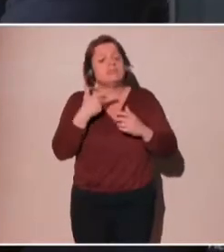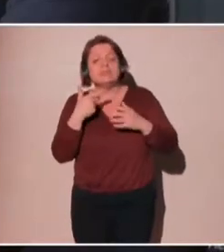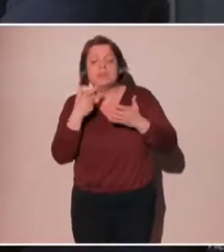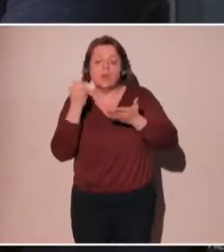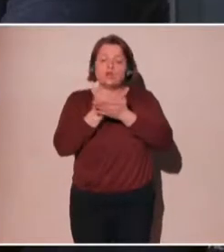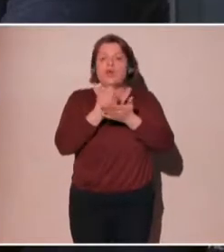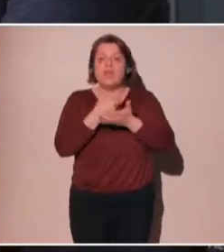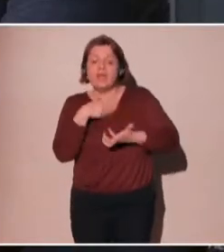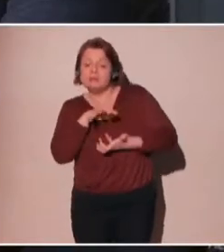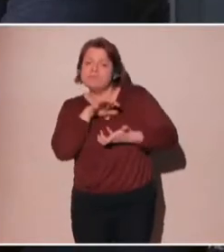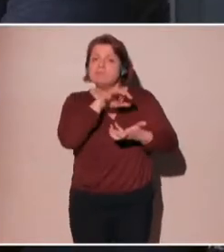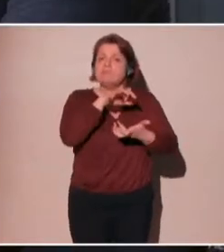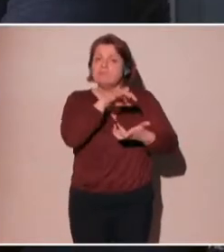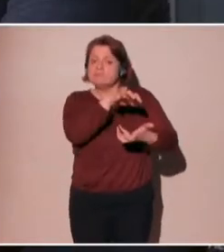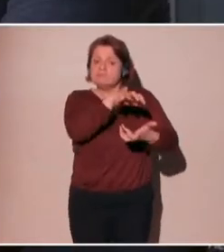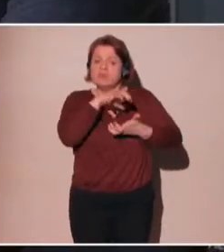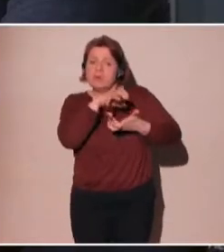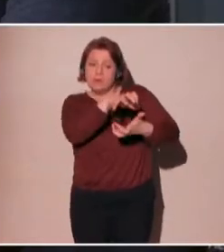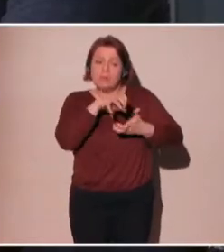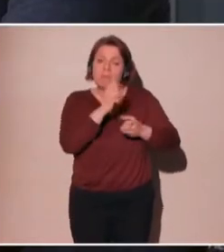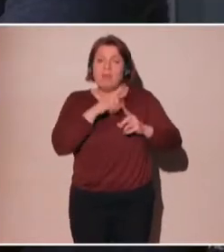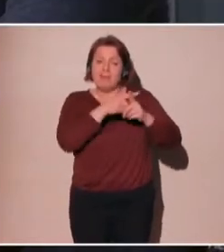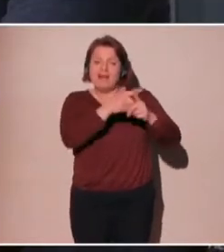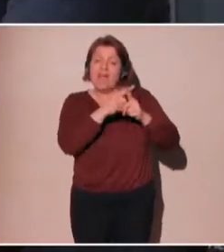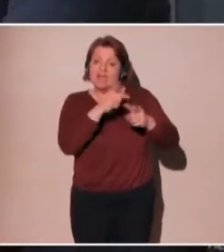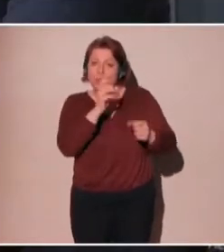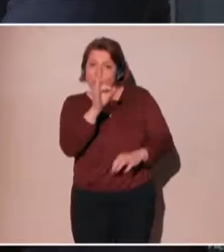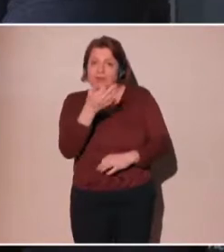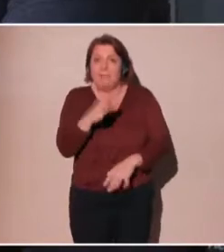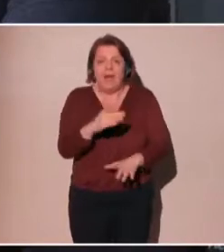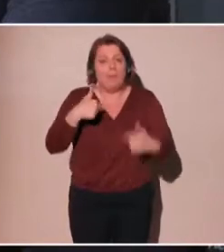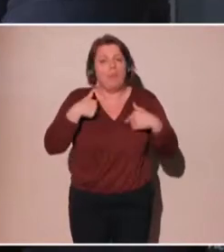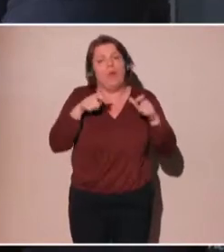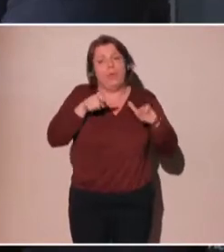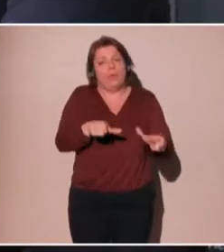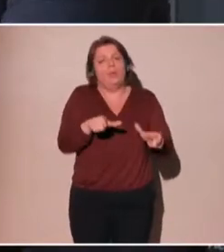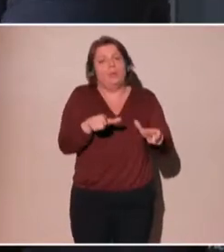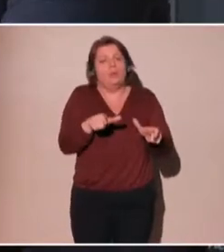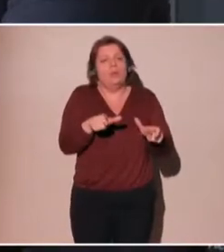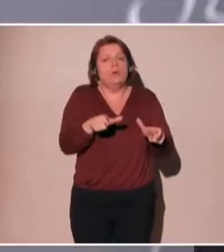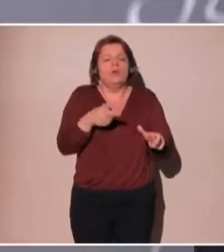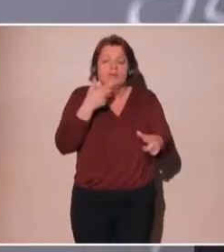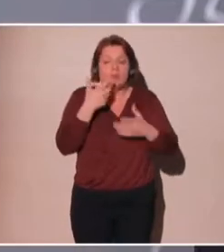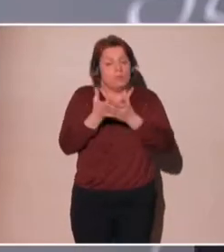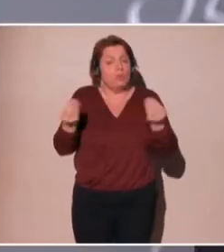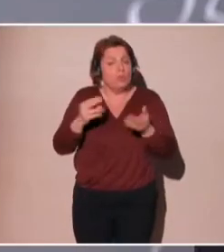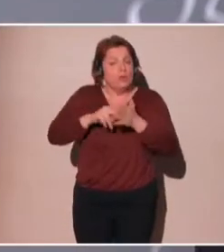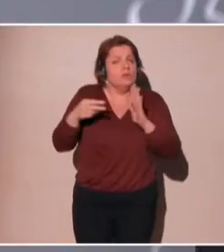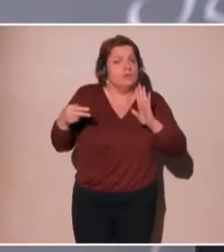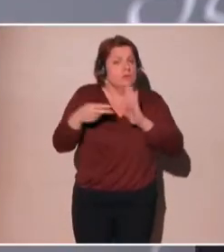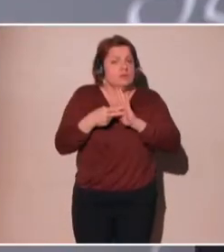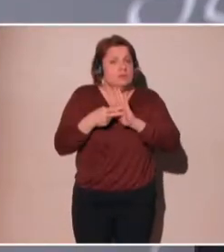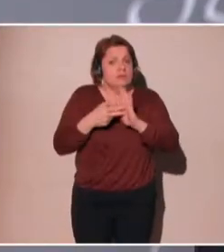And once it's under your control, then a lot of the technologies that can do a better job at how you go about sharing your data,